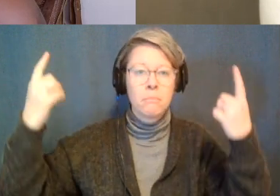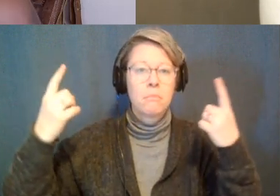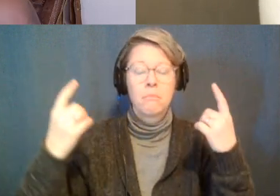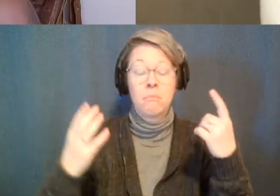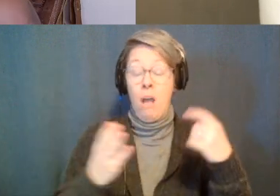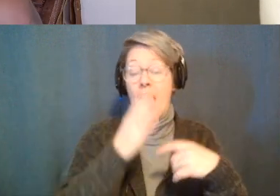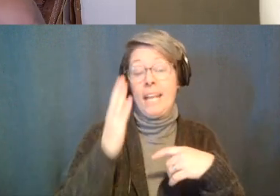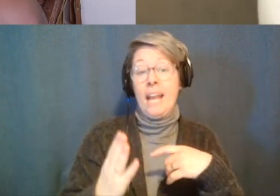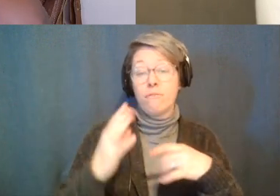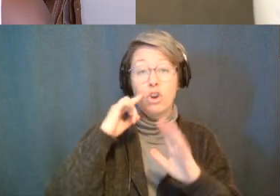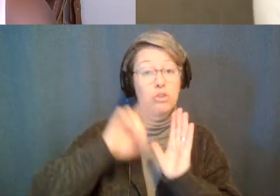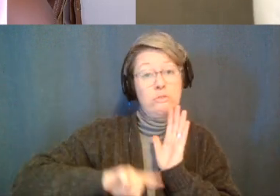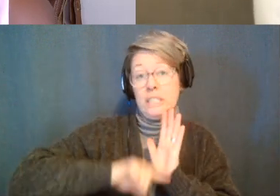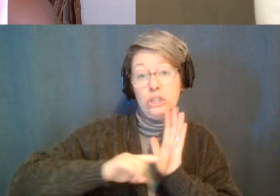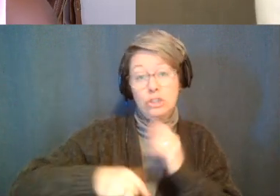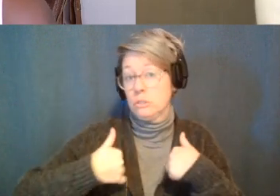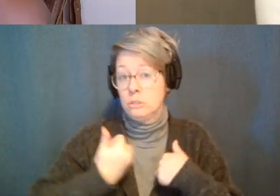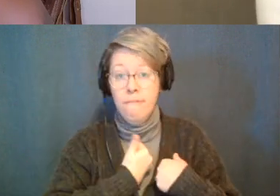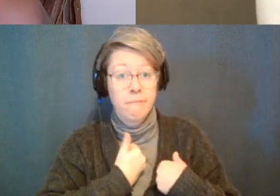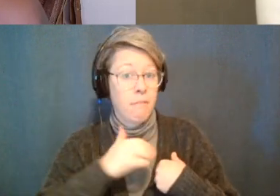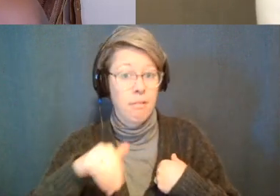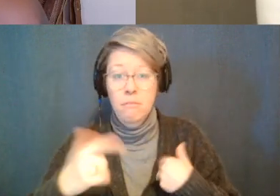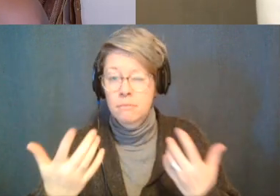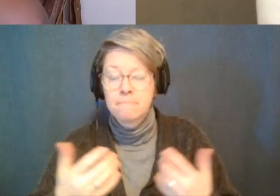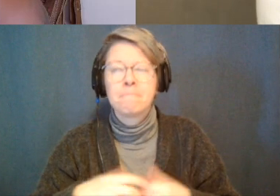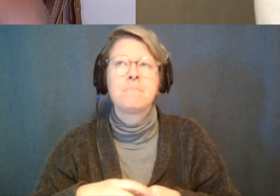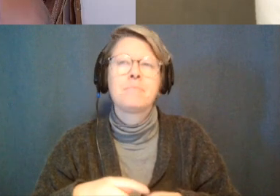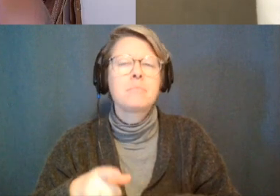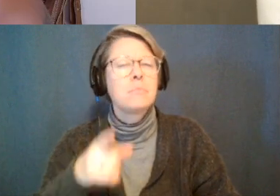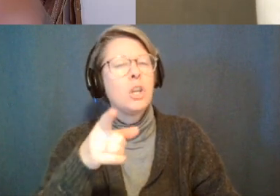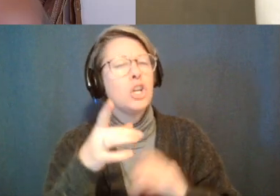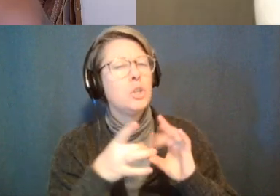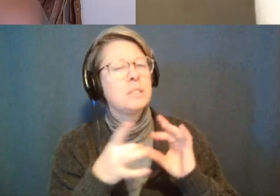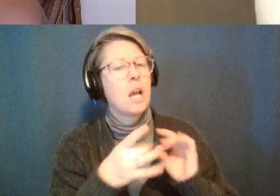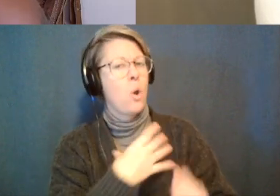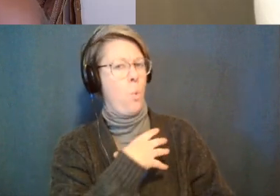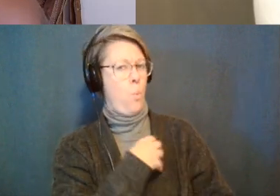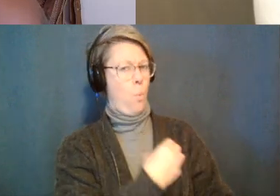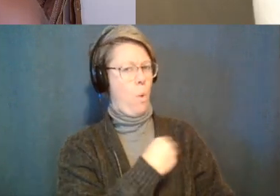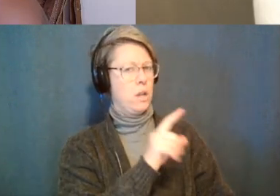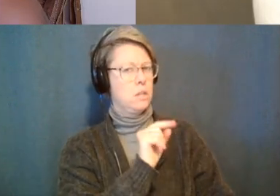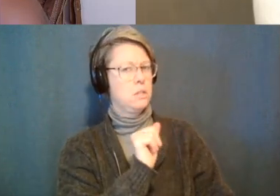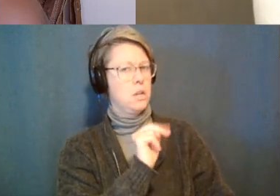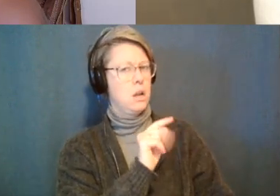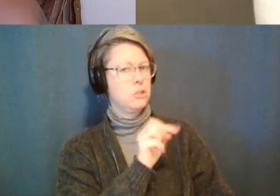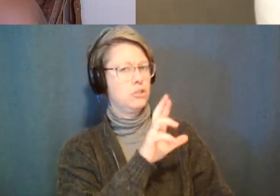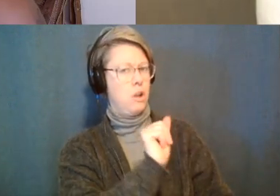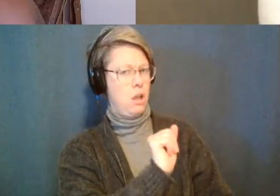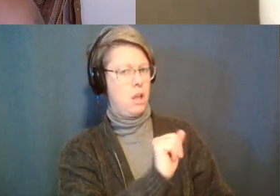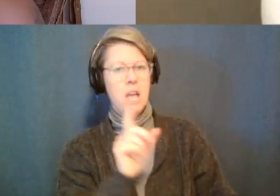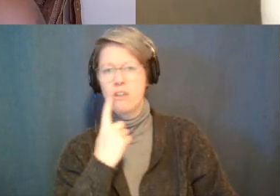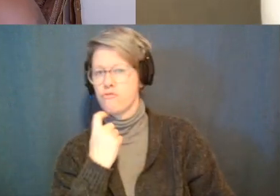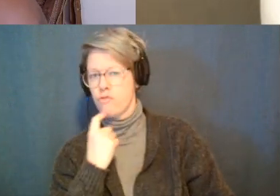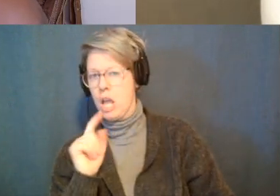to look into tantra um and you said white tantra versus red tantra white being more